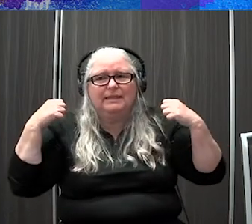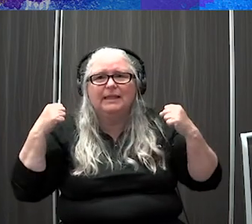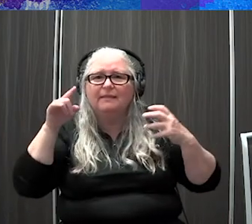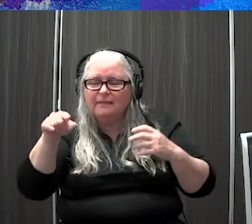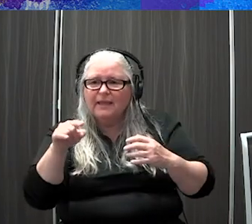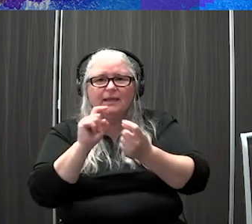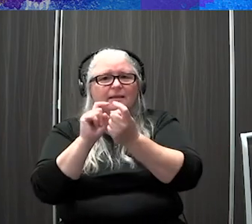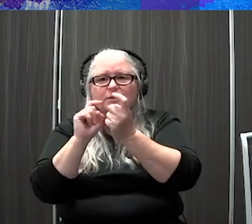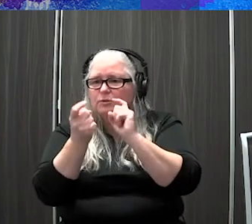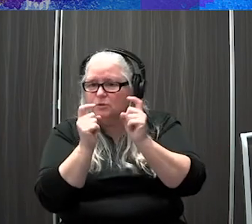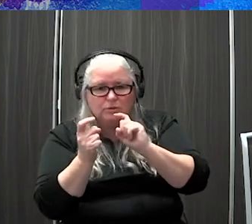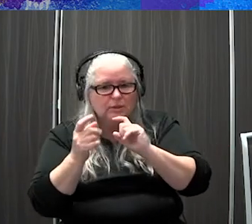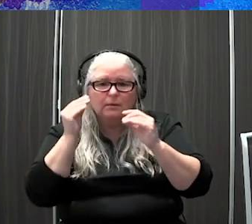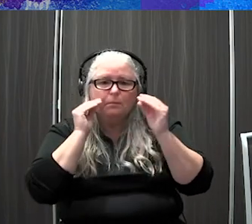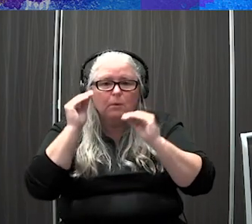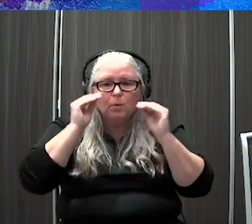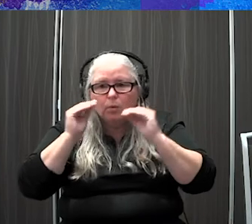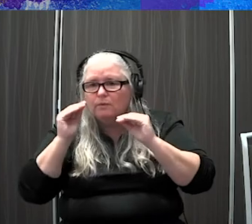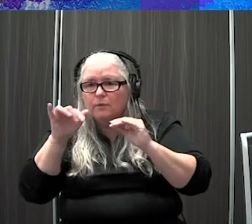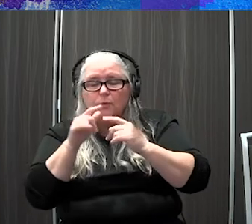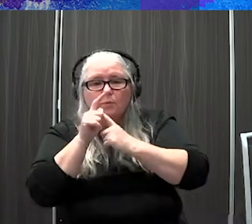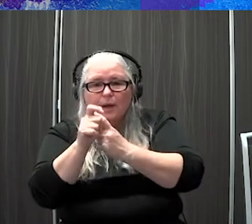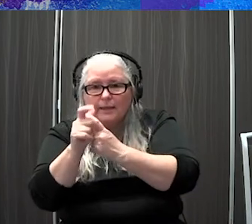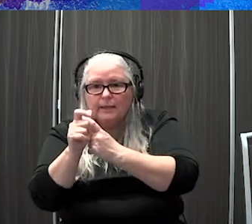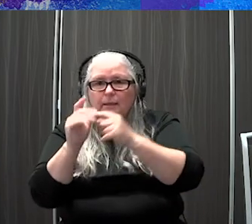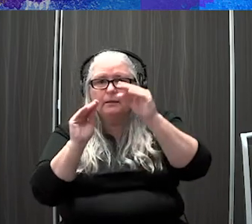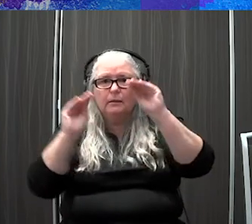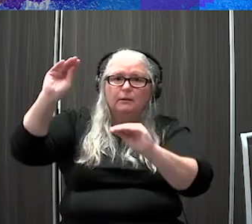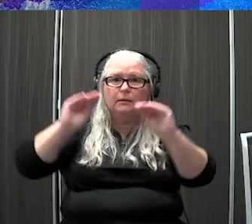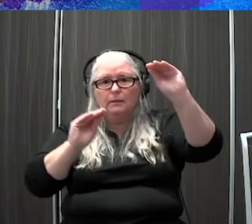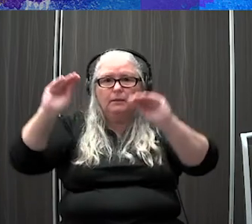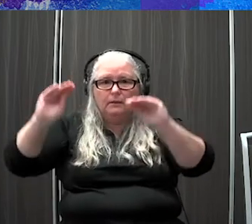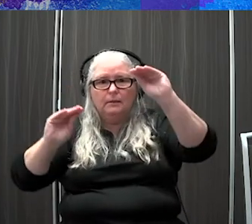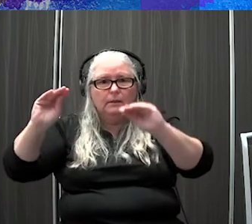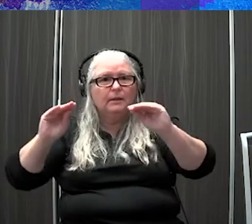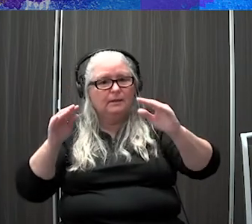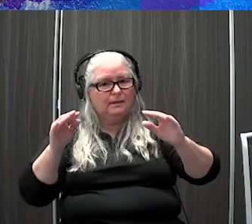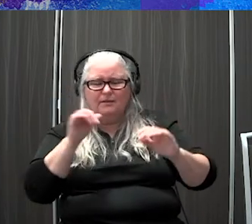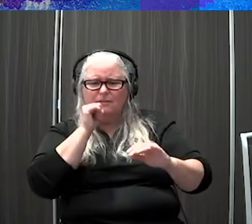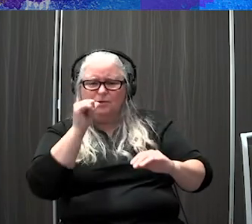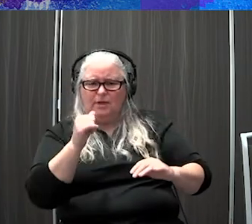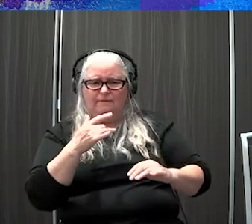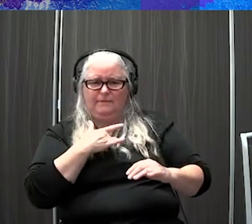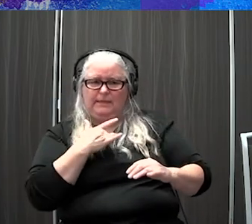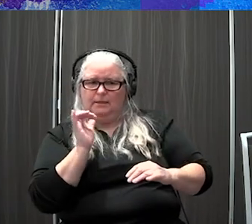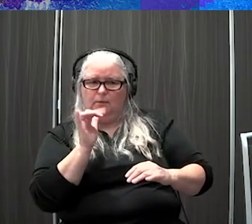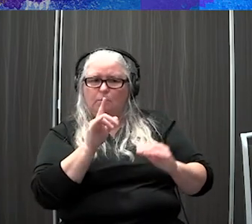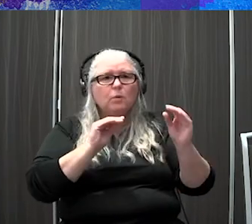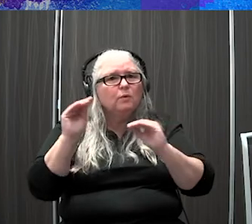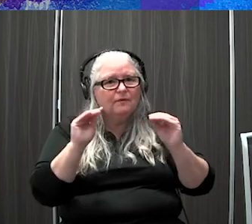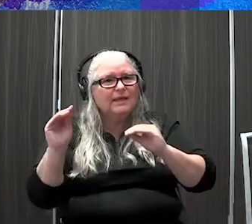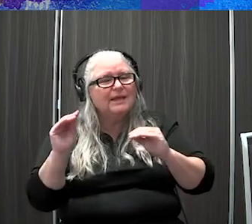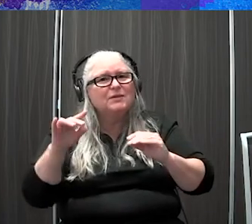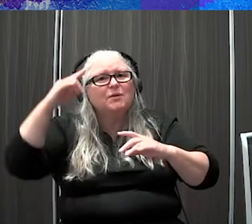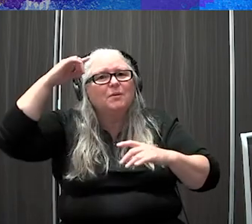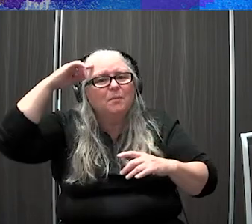or they're running, things might look a little jiggly or blurry because they're not getting that sense that they're moving. So the brain, therefore,